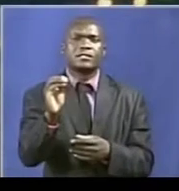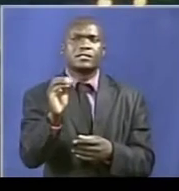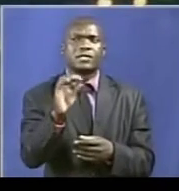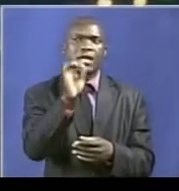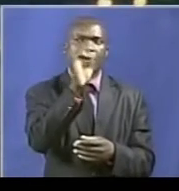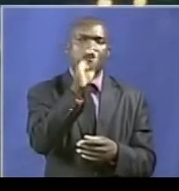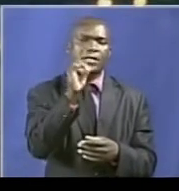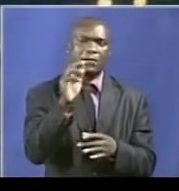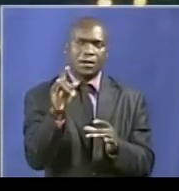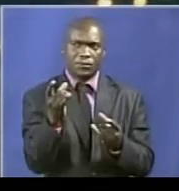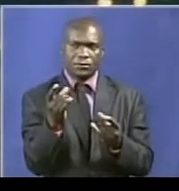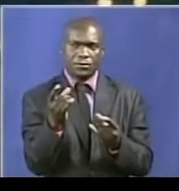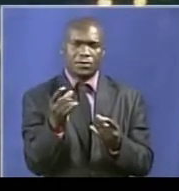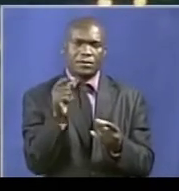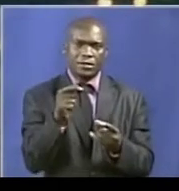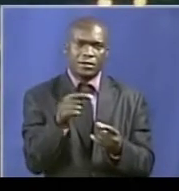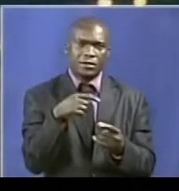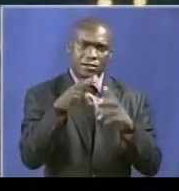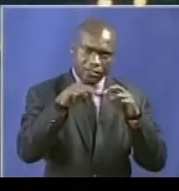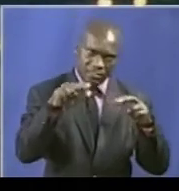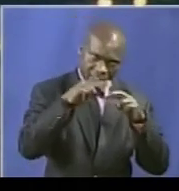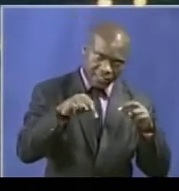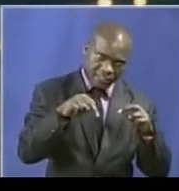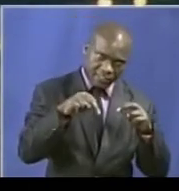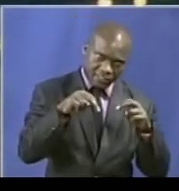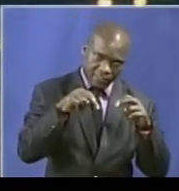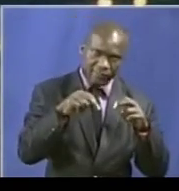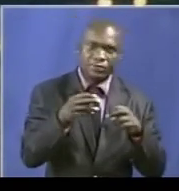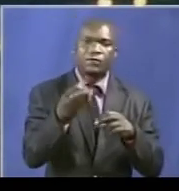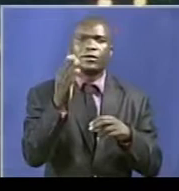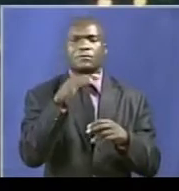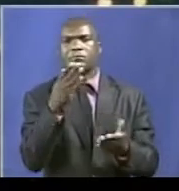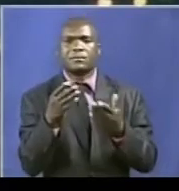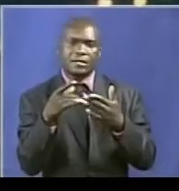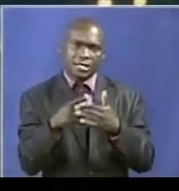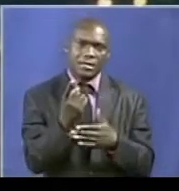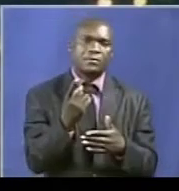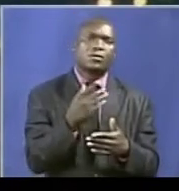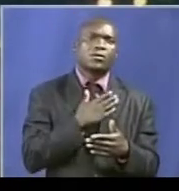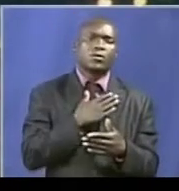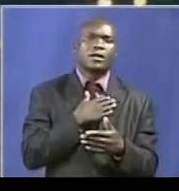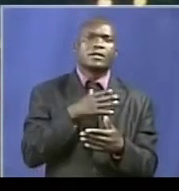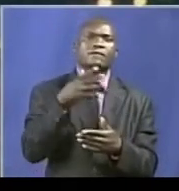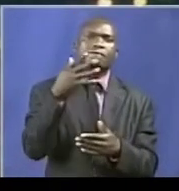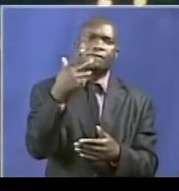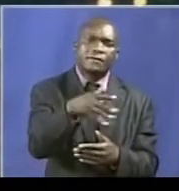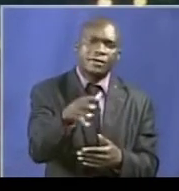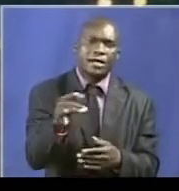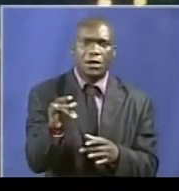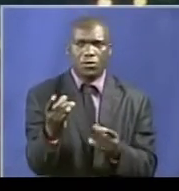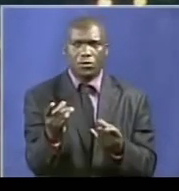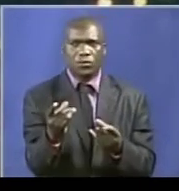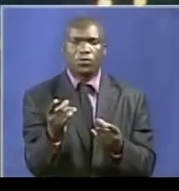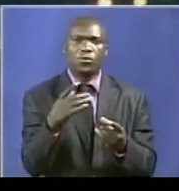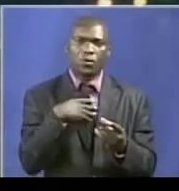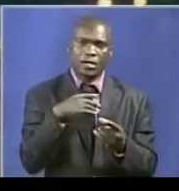attended the scene and combed it in search of clues and evidence that might assist in determining the poison and the perpetrators